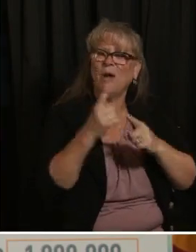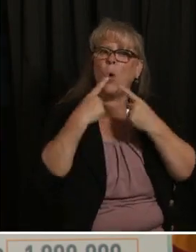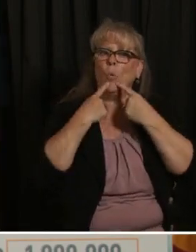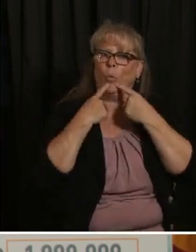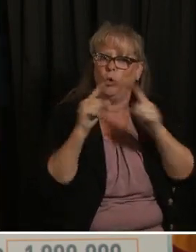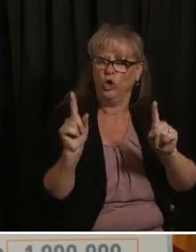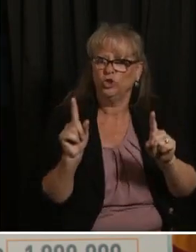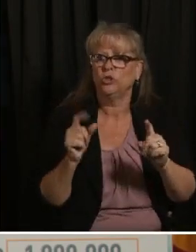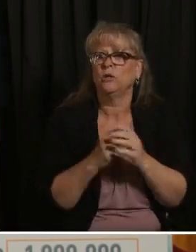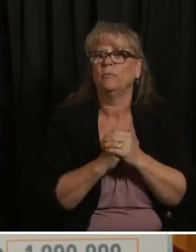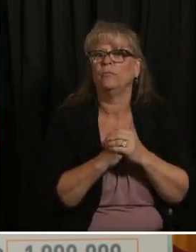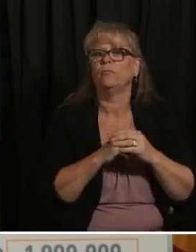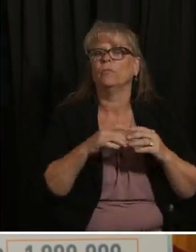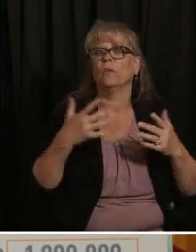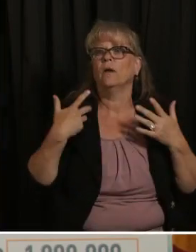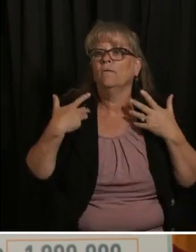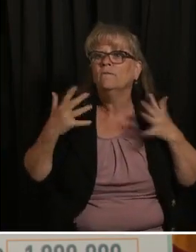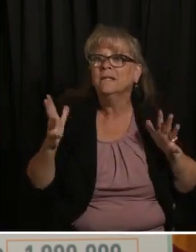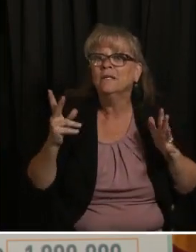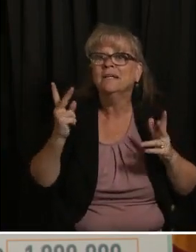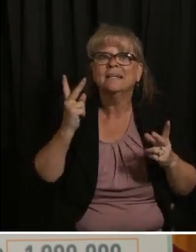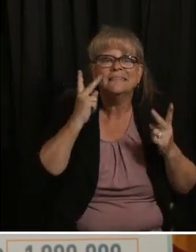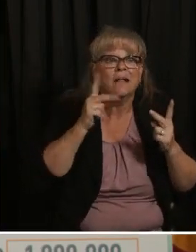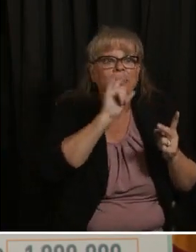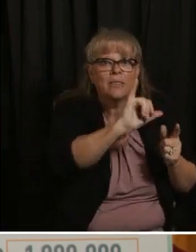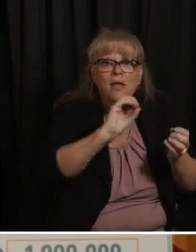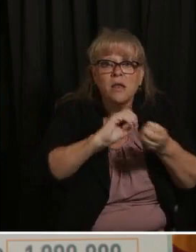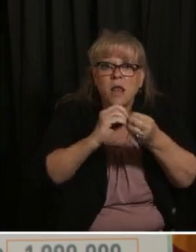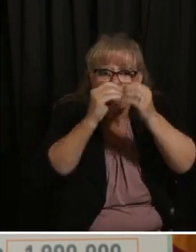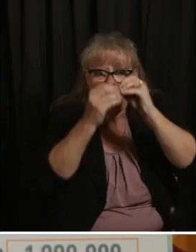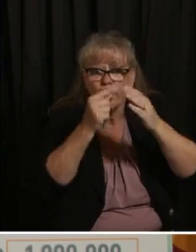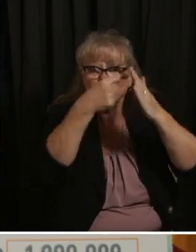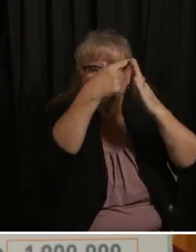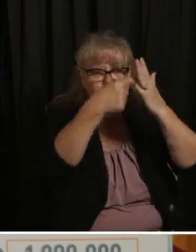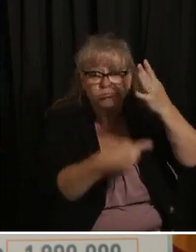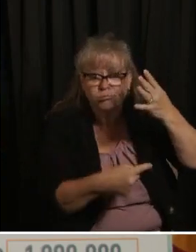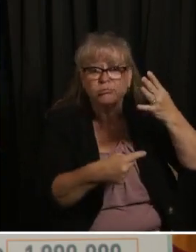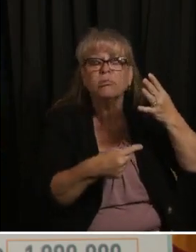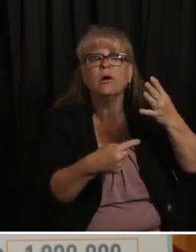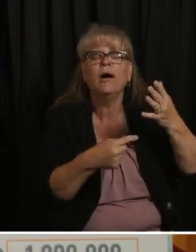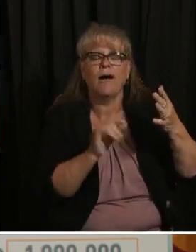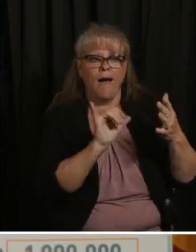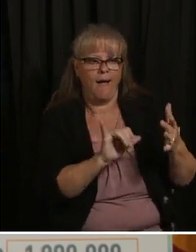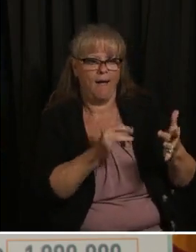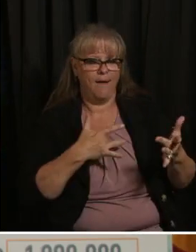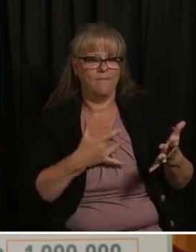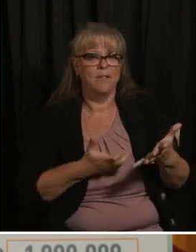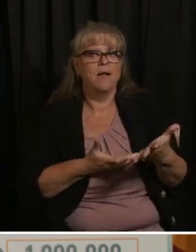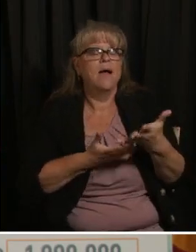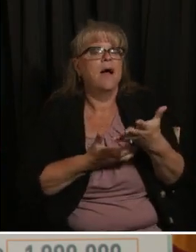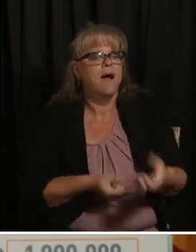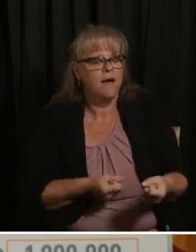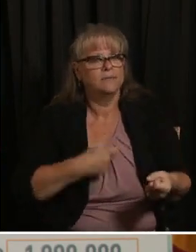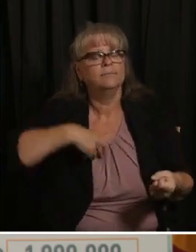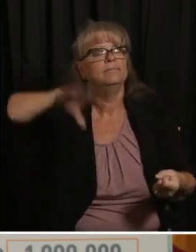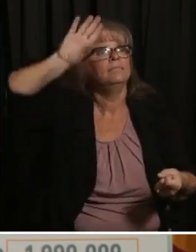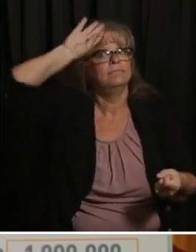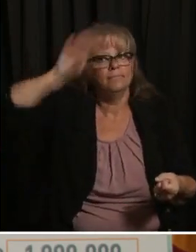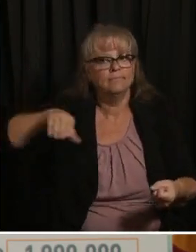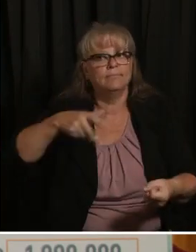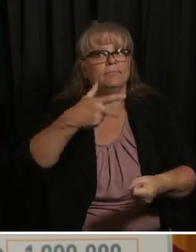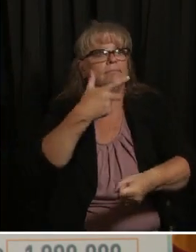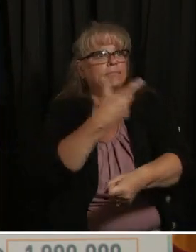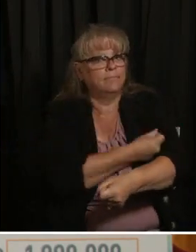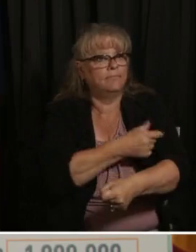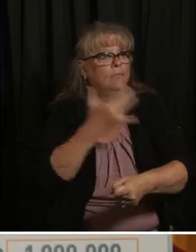data that comes out um the more and more confident we are that um that this is ending the pandemic we've there's even been studies that have found that among